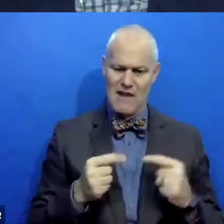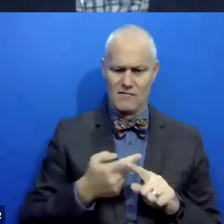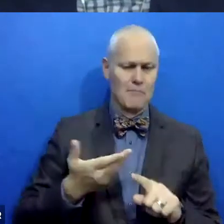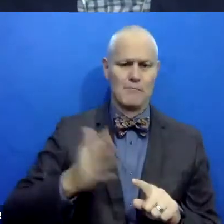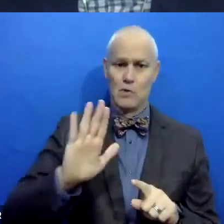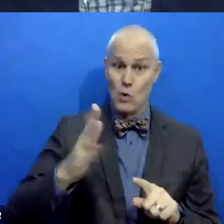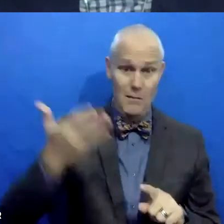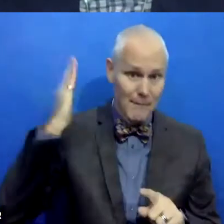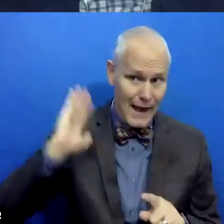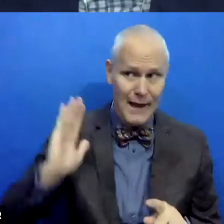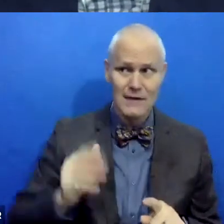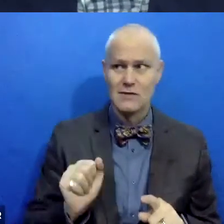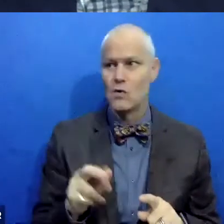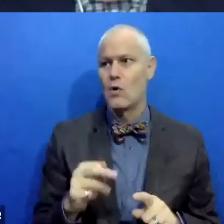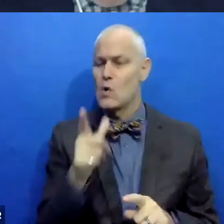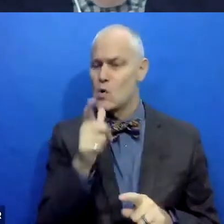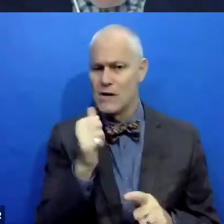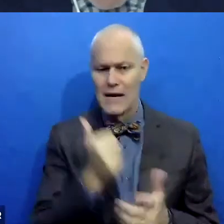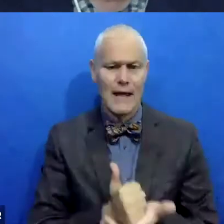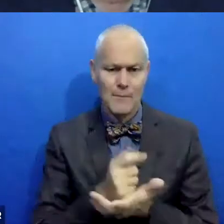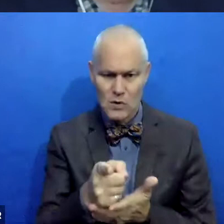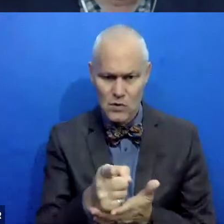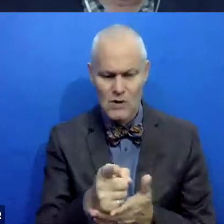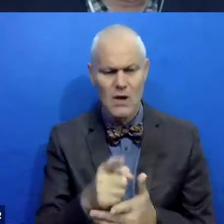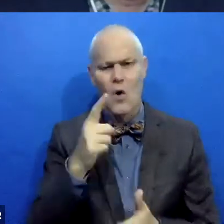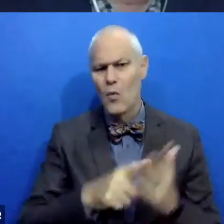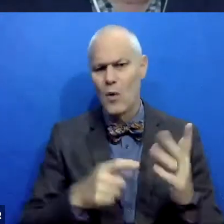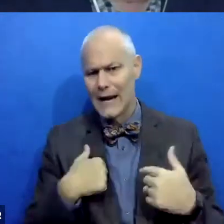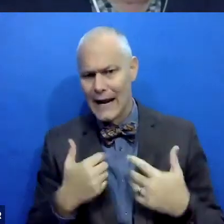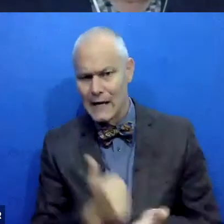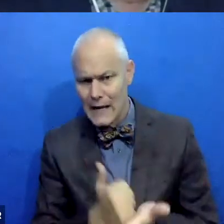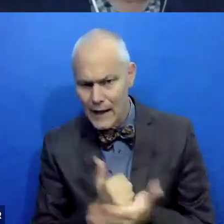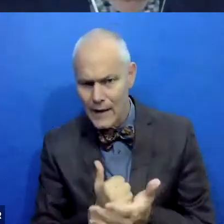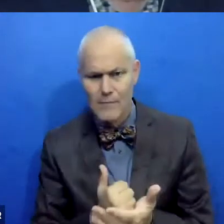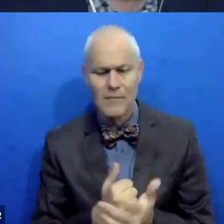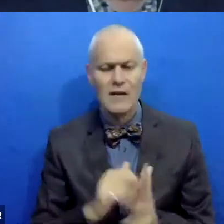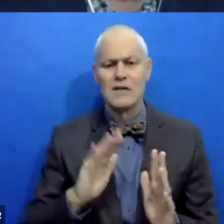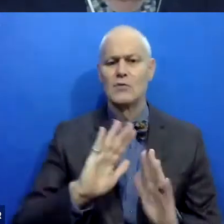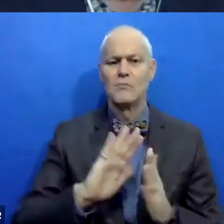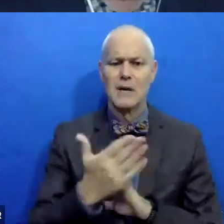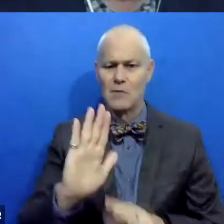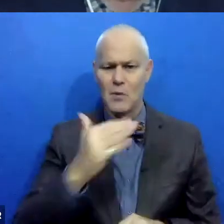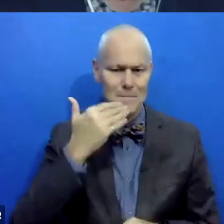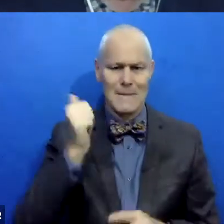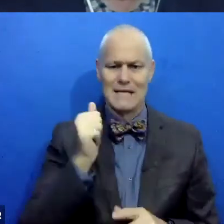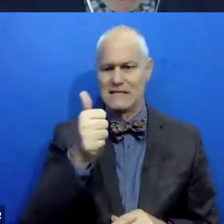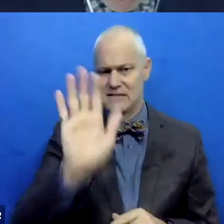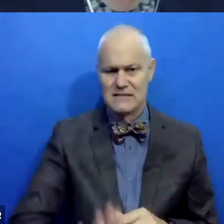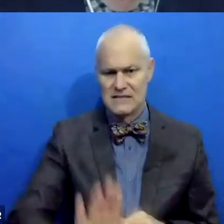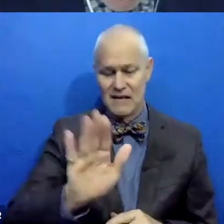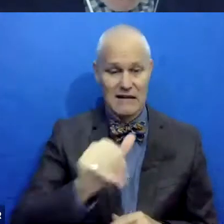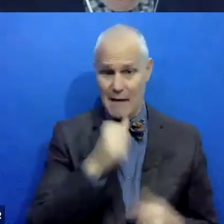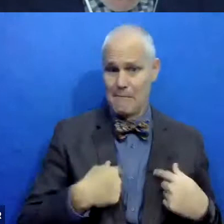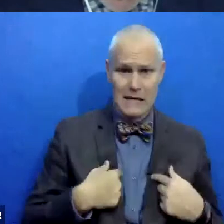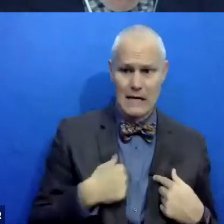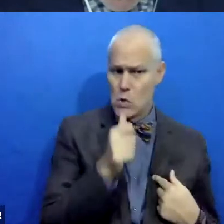what else, you know, who would help you do this? Uh, what else can I do to help you be your best self? Um, and then if it's not me, then